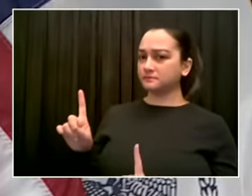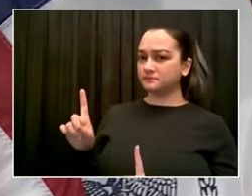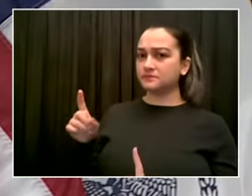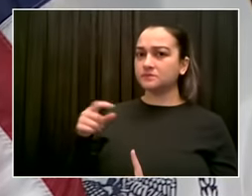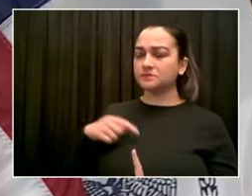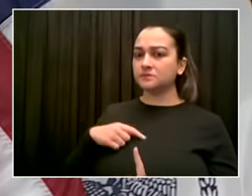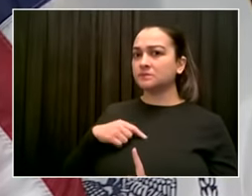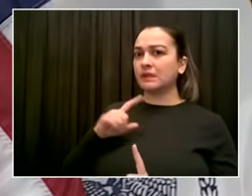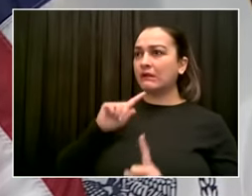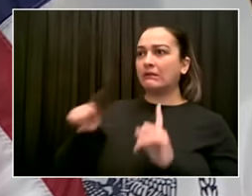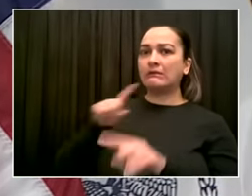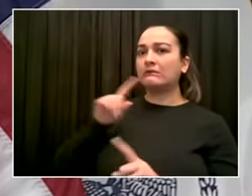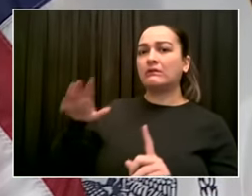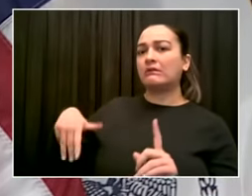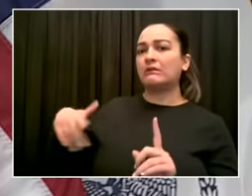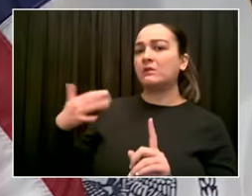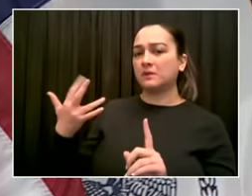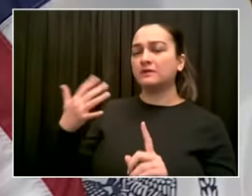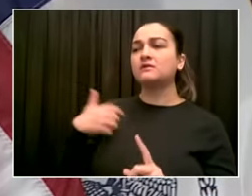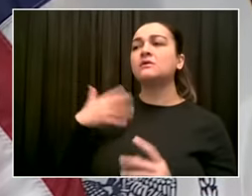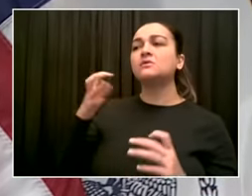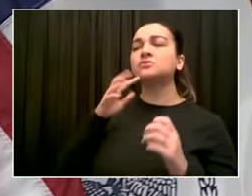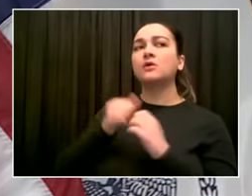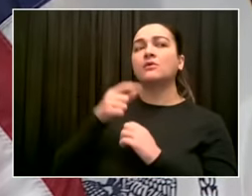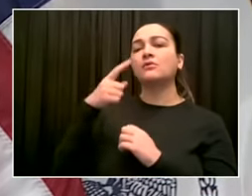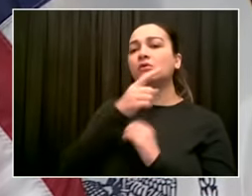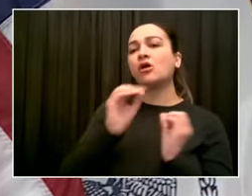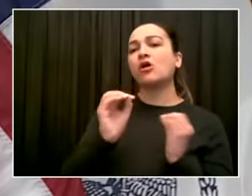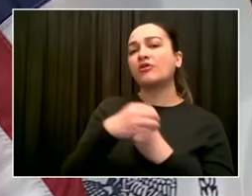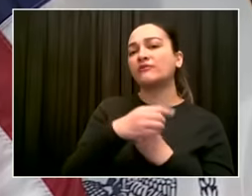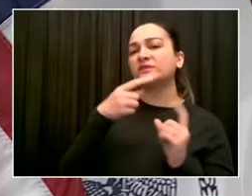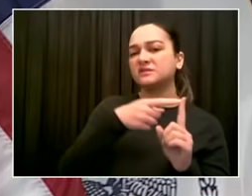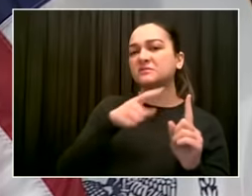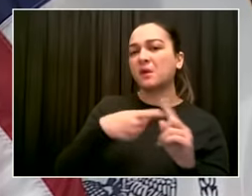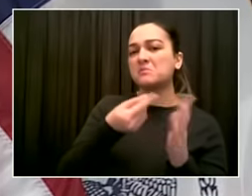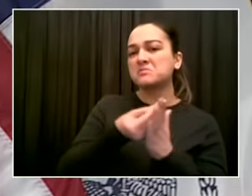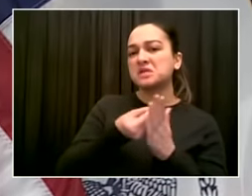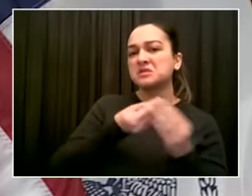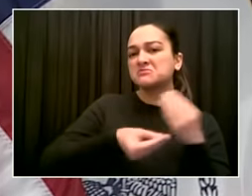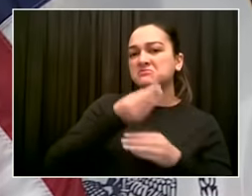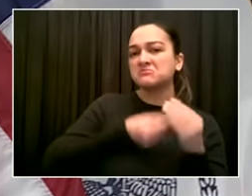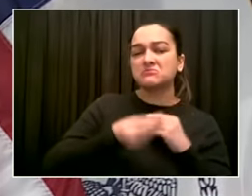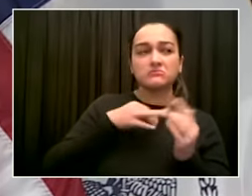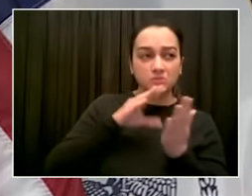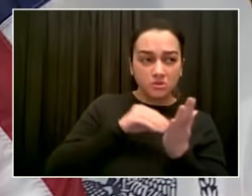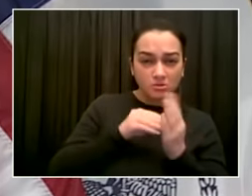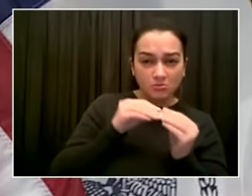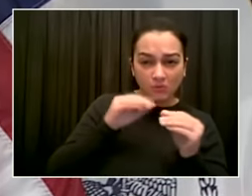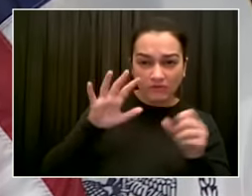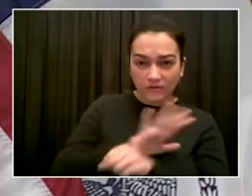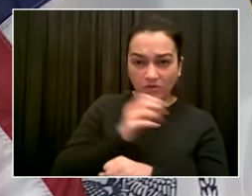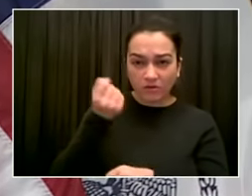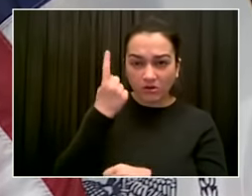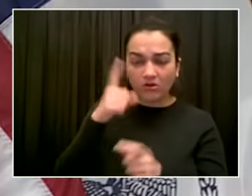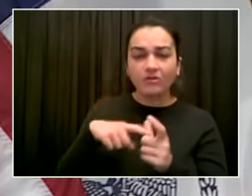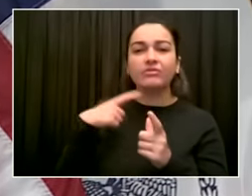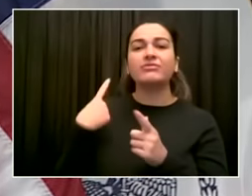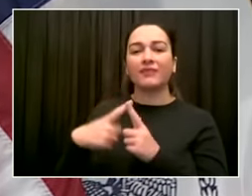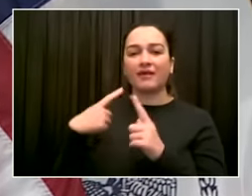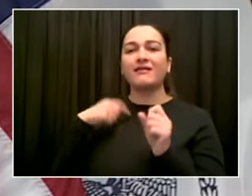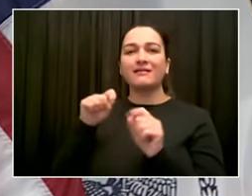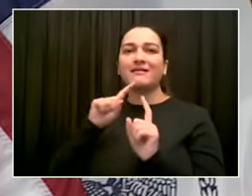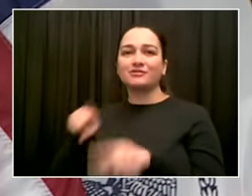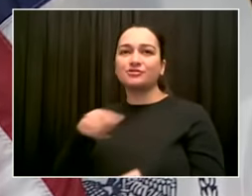one of things I want to express to my fellow New Yorkers is this is not just a 2021 thing or a 2022 thing. This will be the whole decade